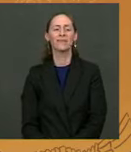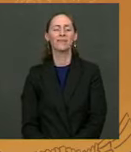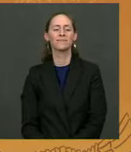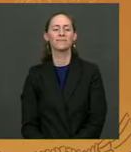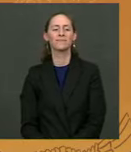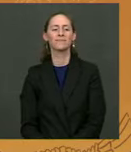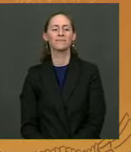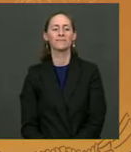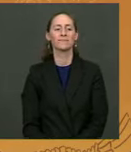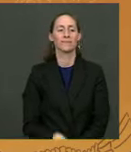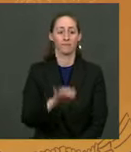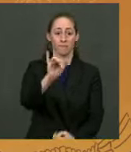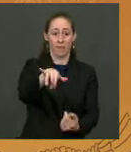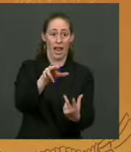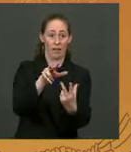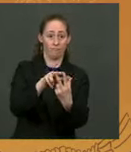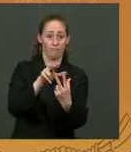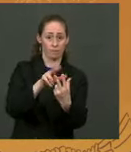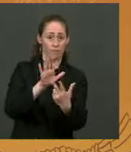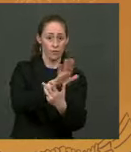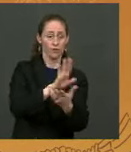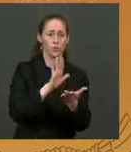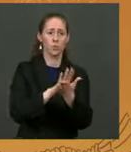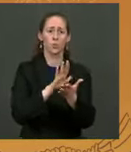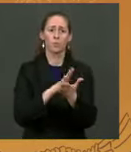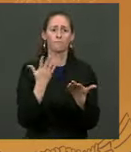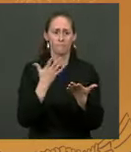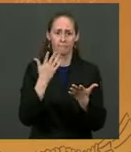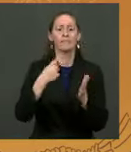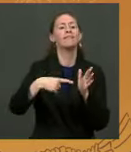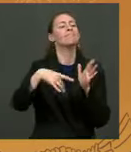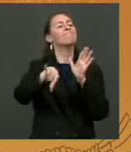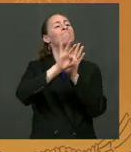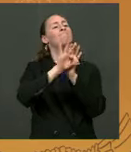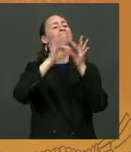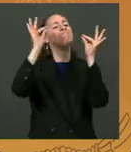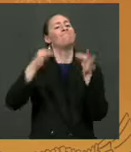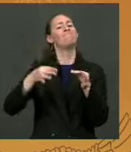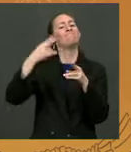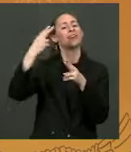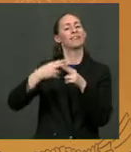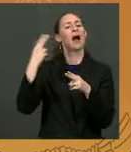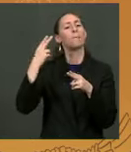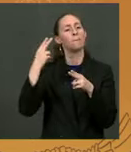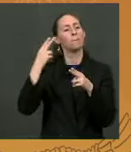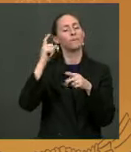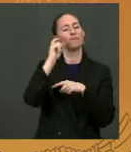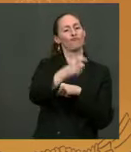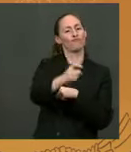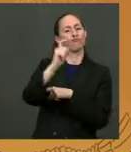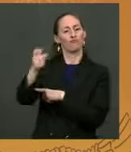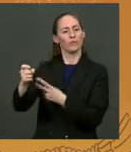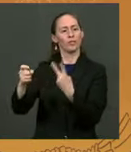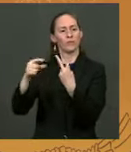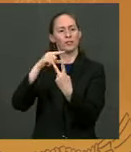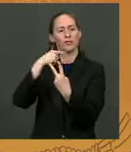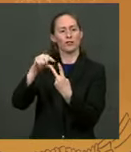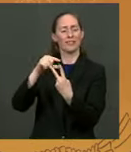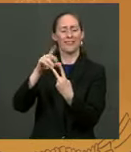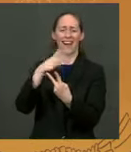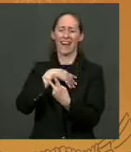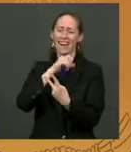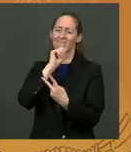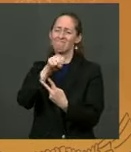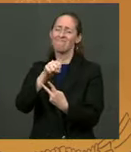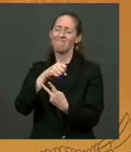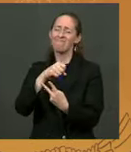who submitted the names of these two fine turkeys — the two names I couldn't agree on more — who